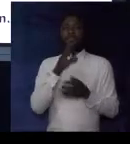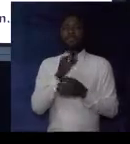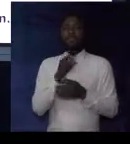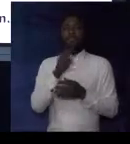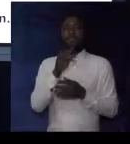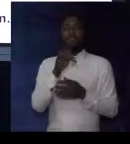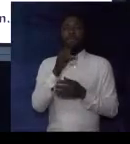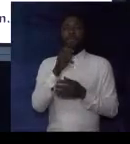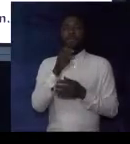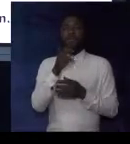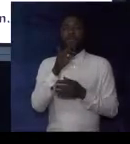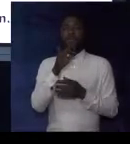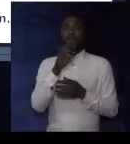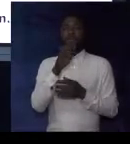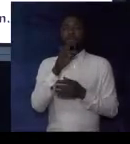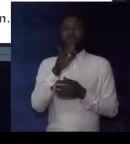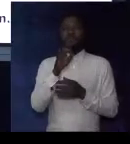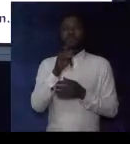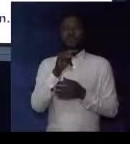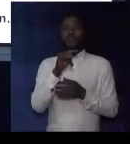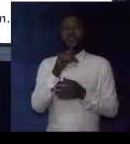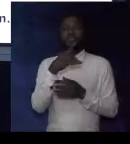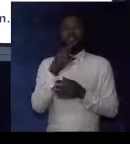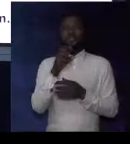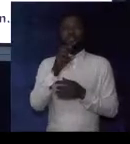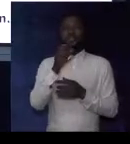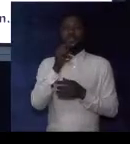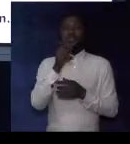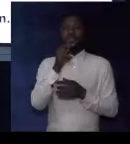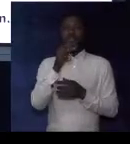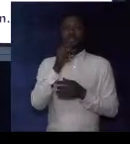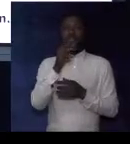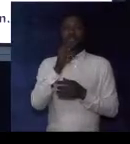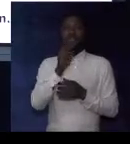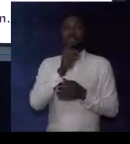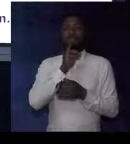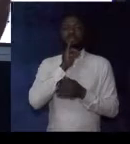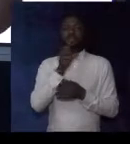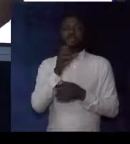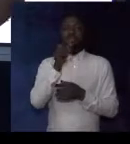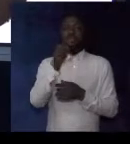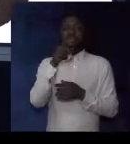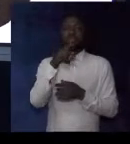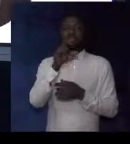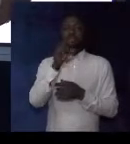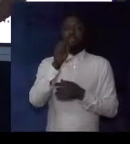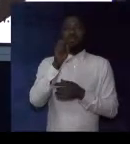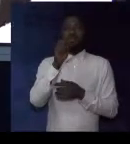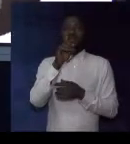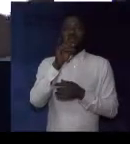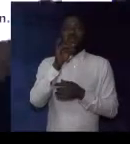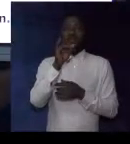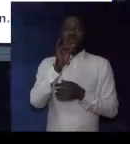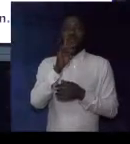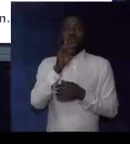This is magnificent. I love it. The synonym for magnificent is splendid.